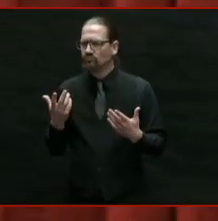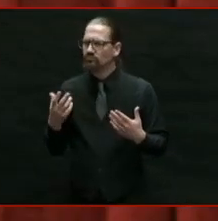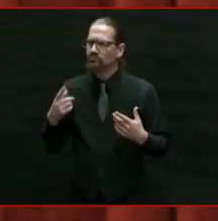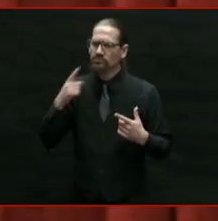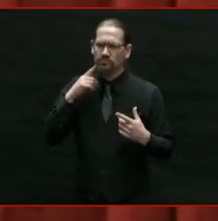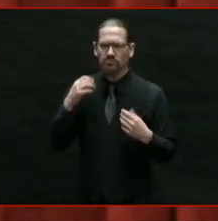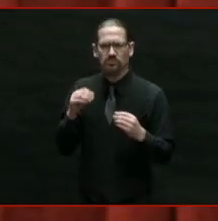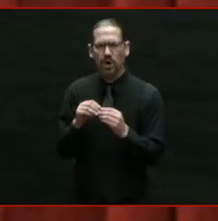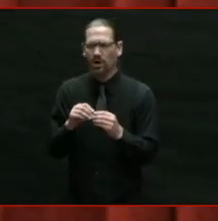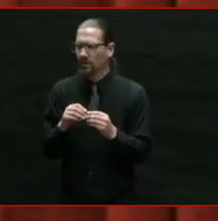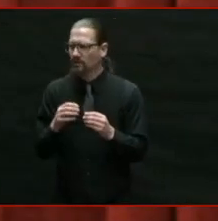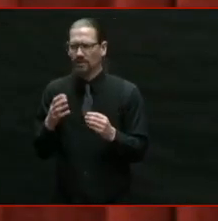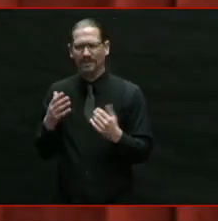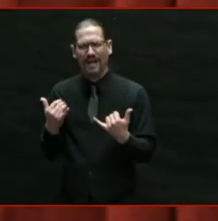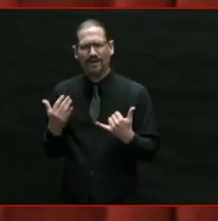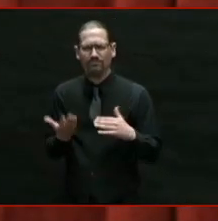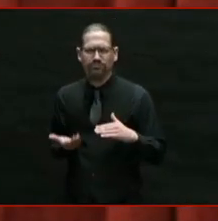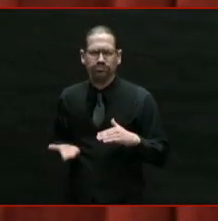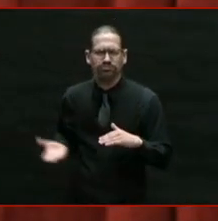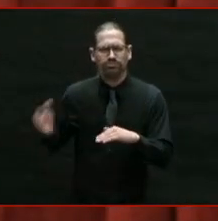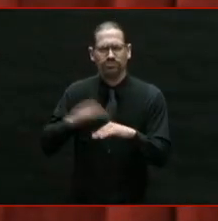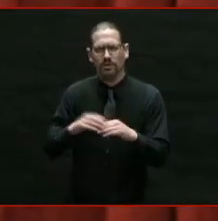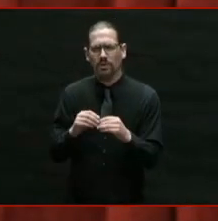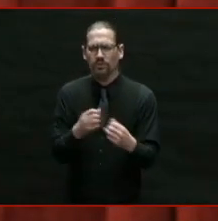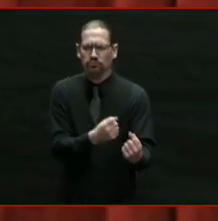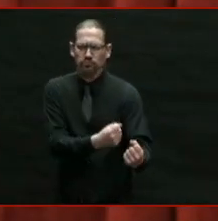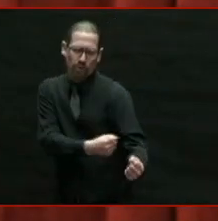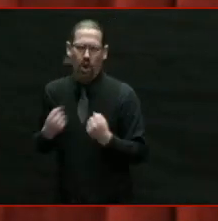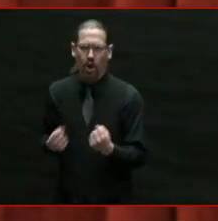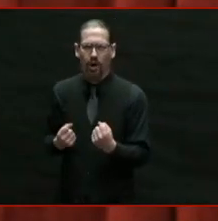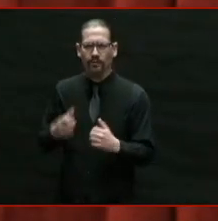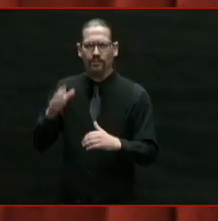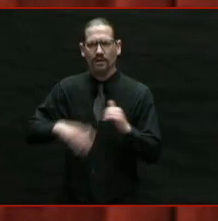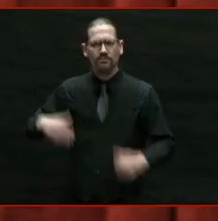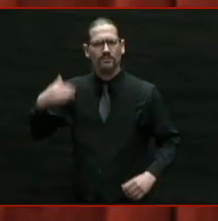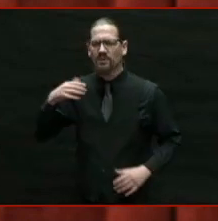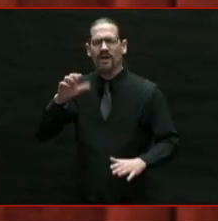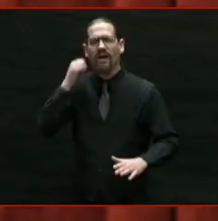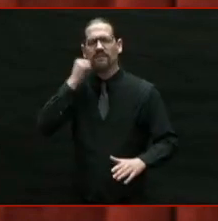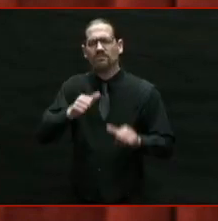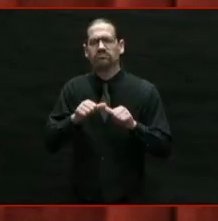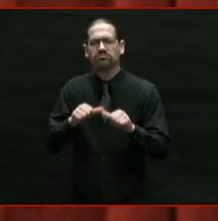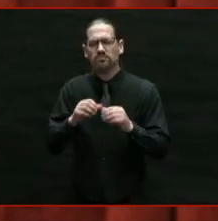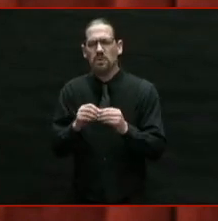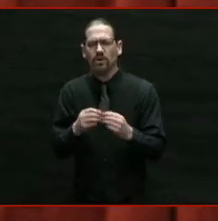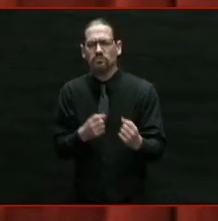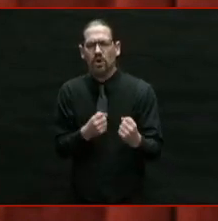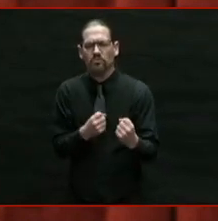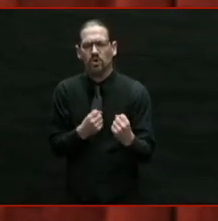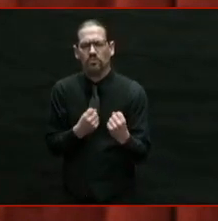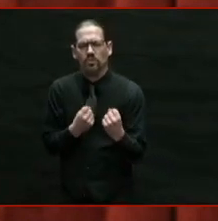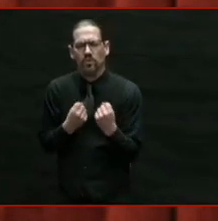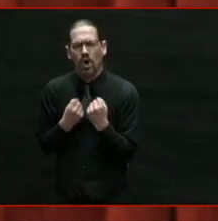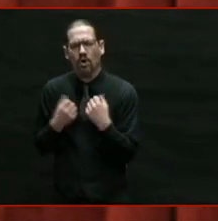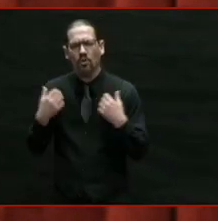I've seen it up close, day after day. In this pandemic.